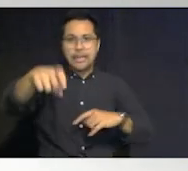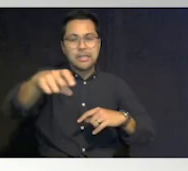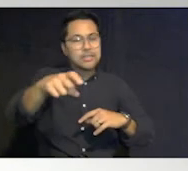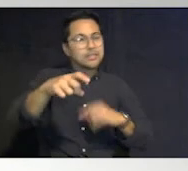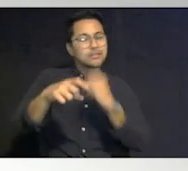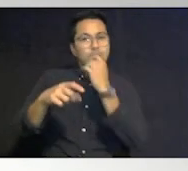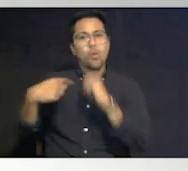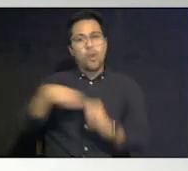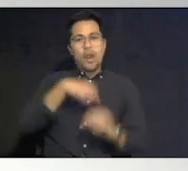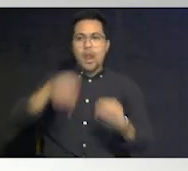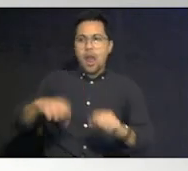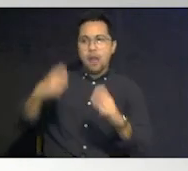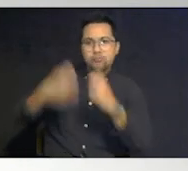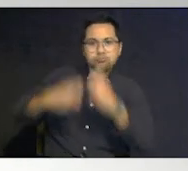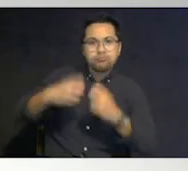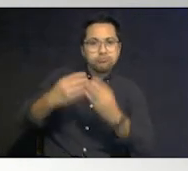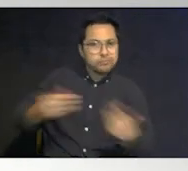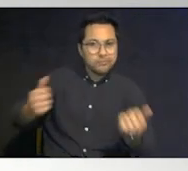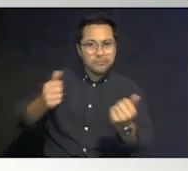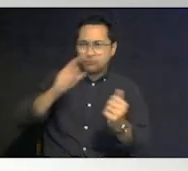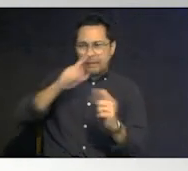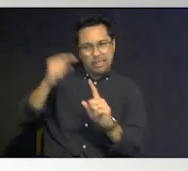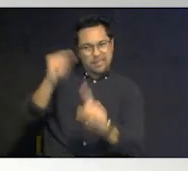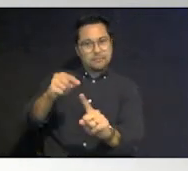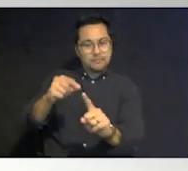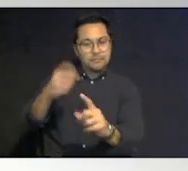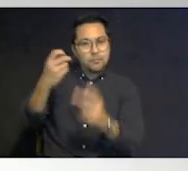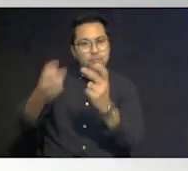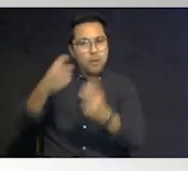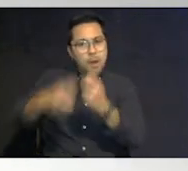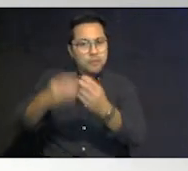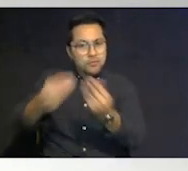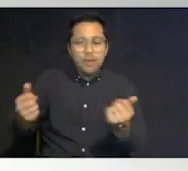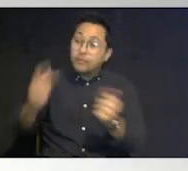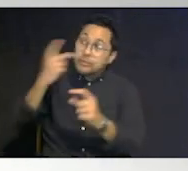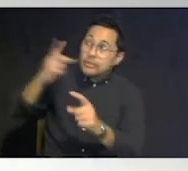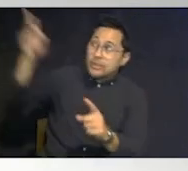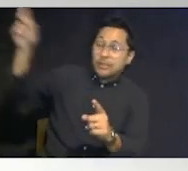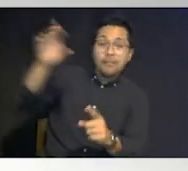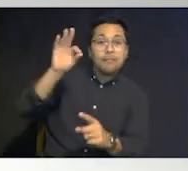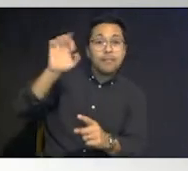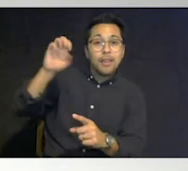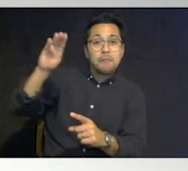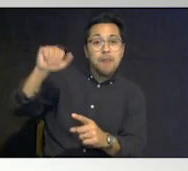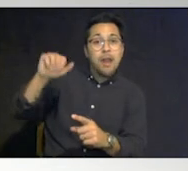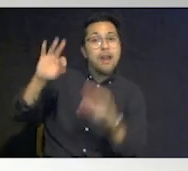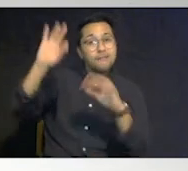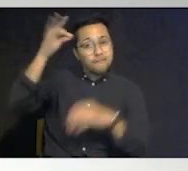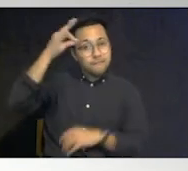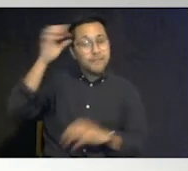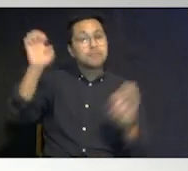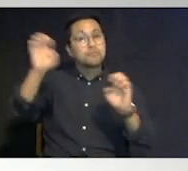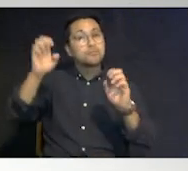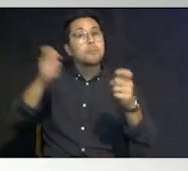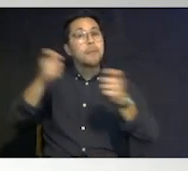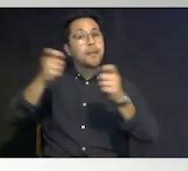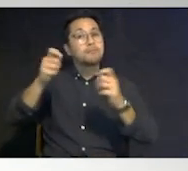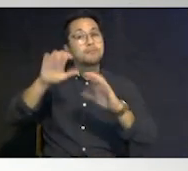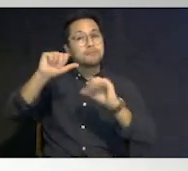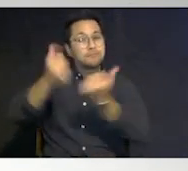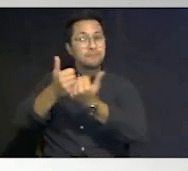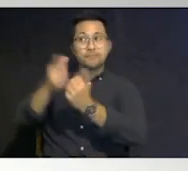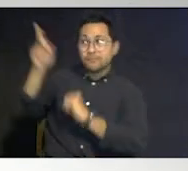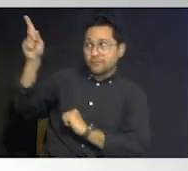i mean that's what really this is all about you see the fema banner there the federal emergency management agency but not